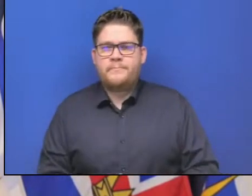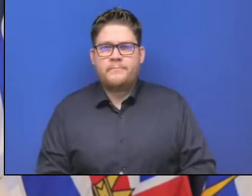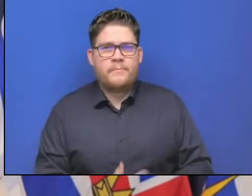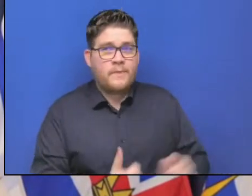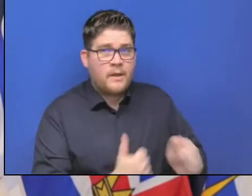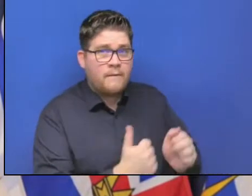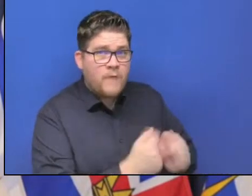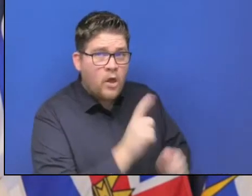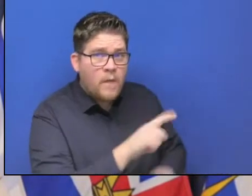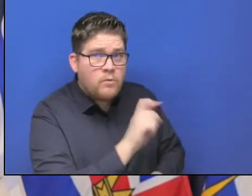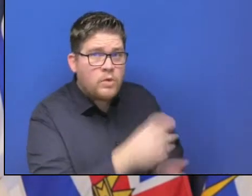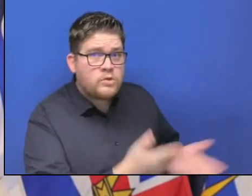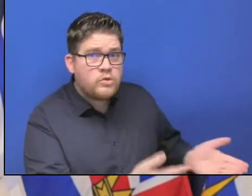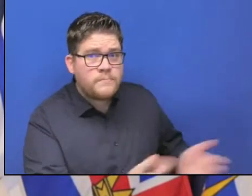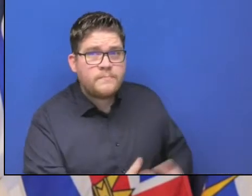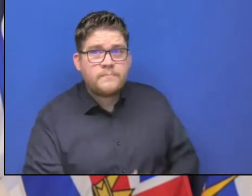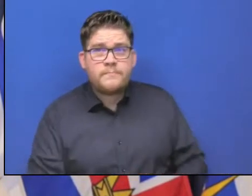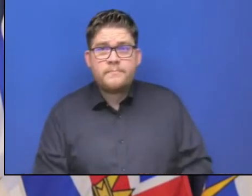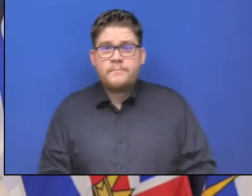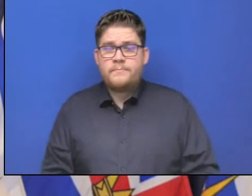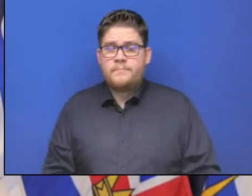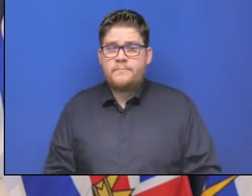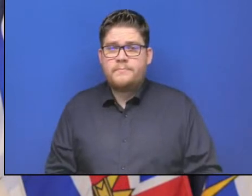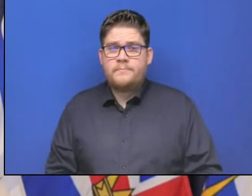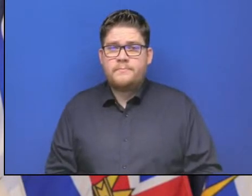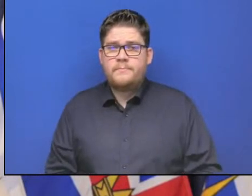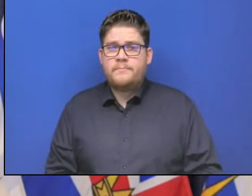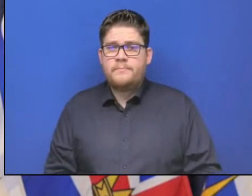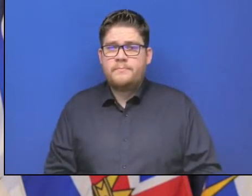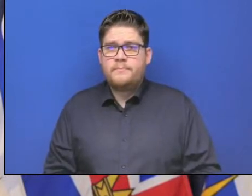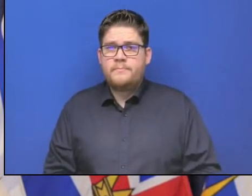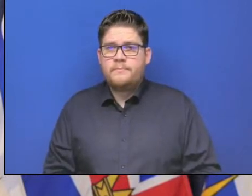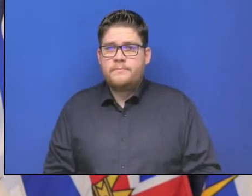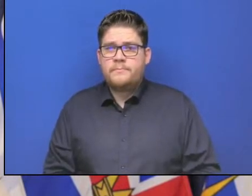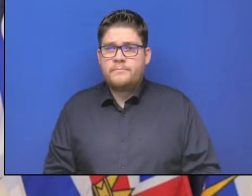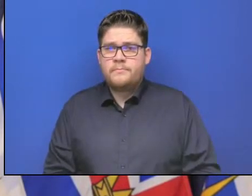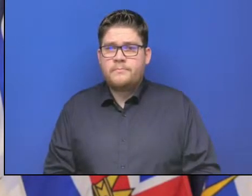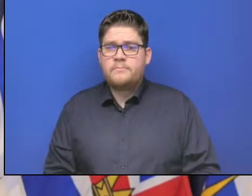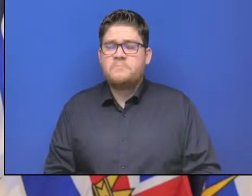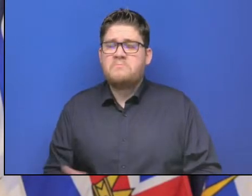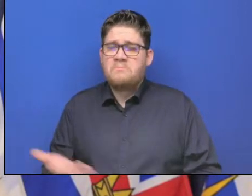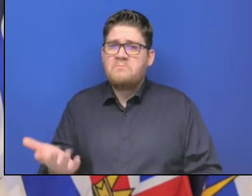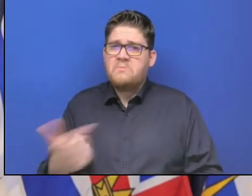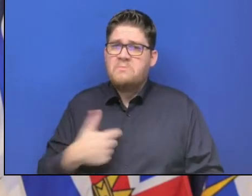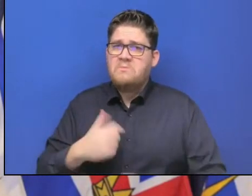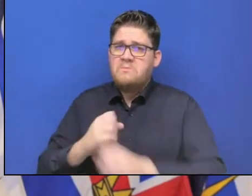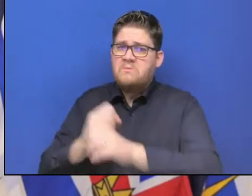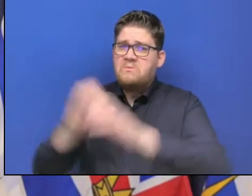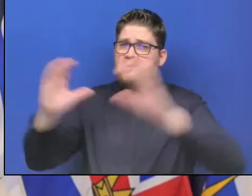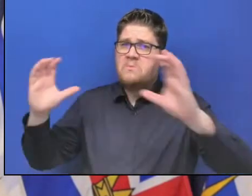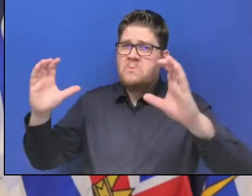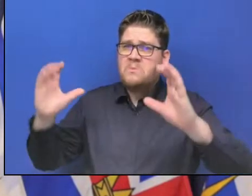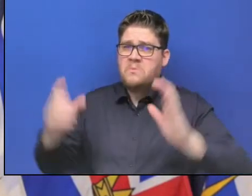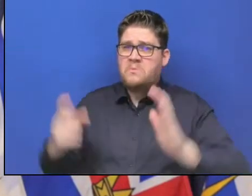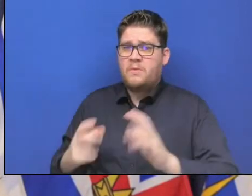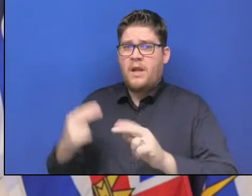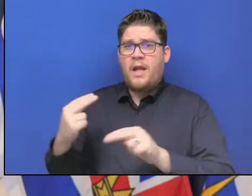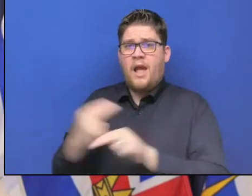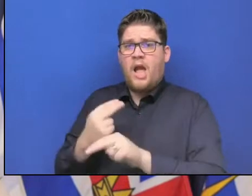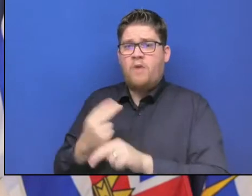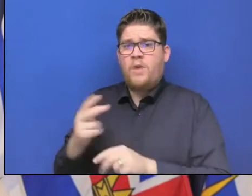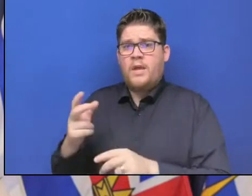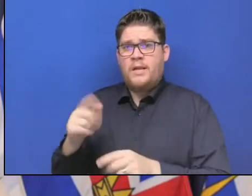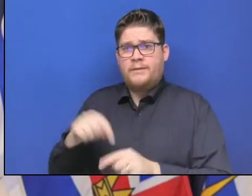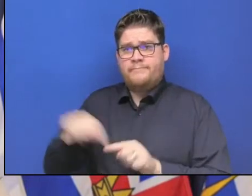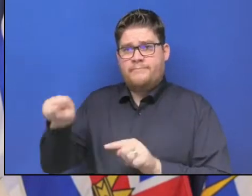Yes, thank you for that. So in any case, obviously, you know, non-essential travel is cut off on the highways between the